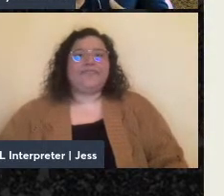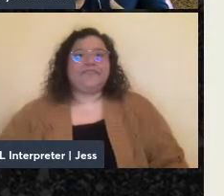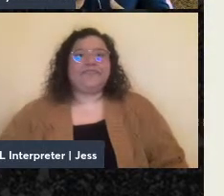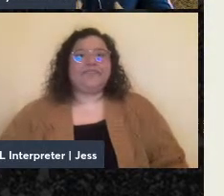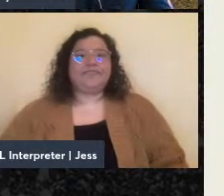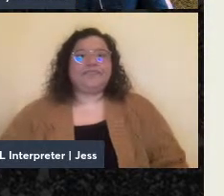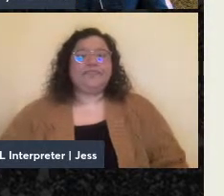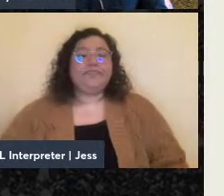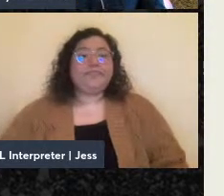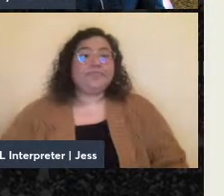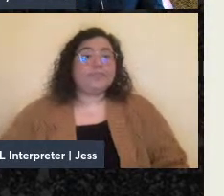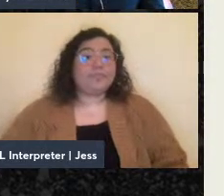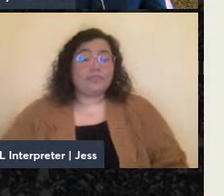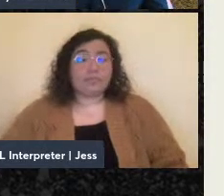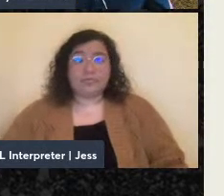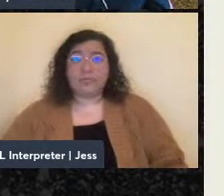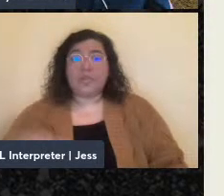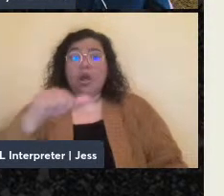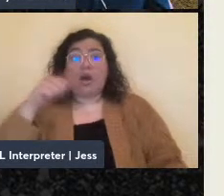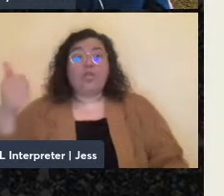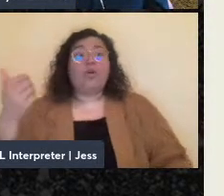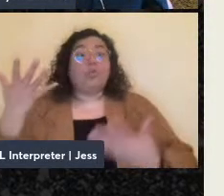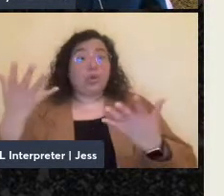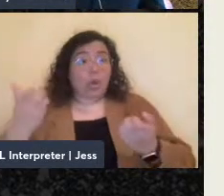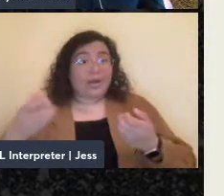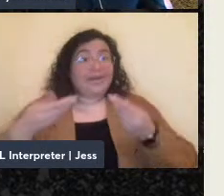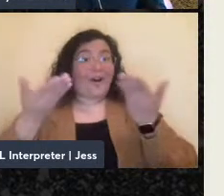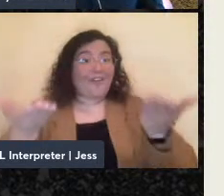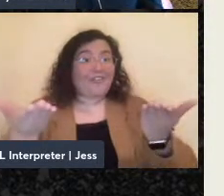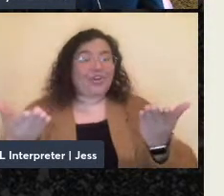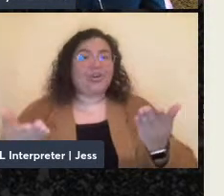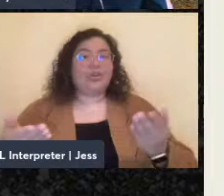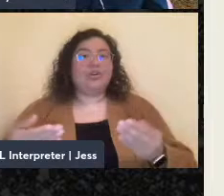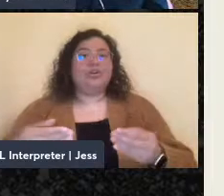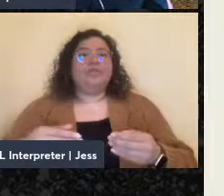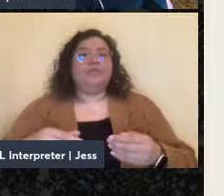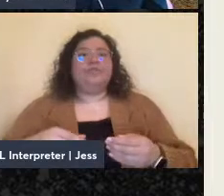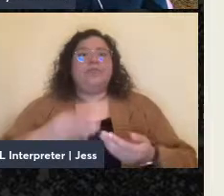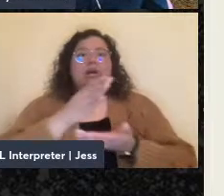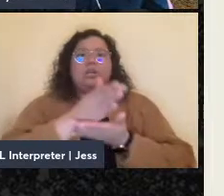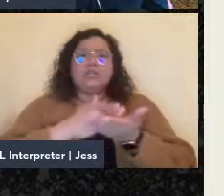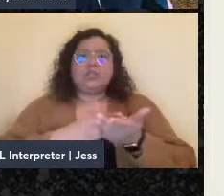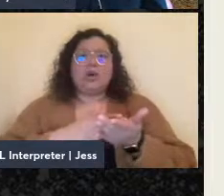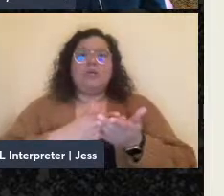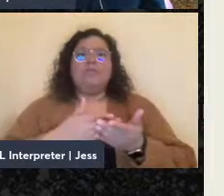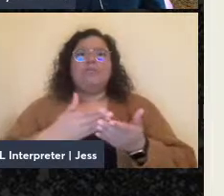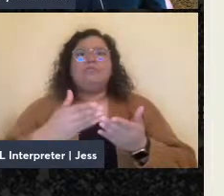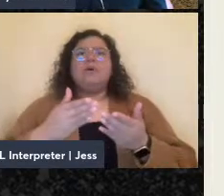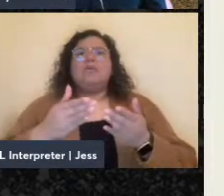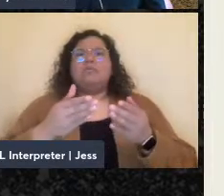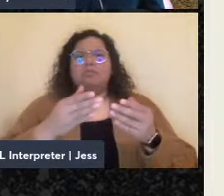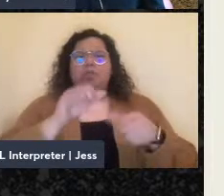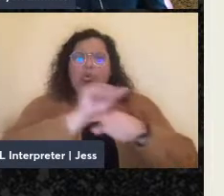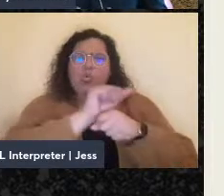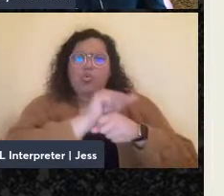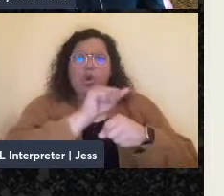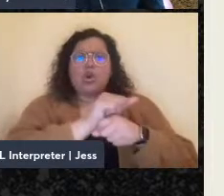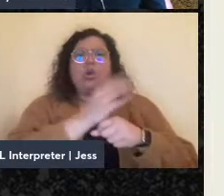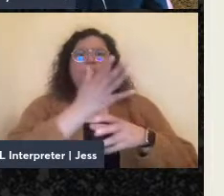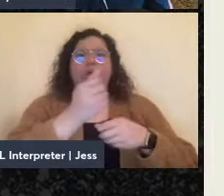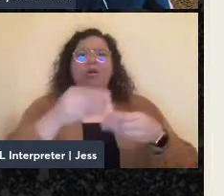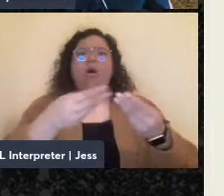So another thing that we wanted to make available was translations of some of this multilingual work. So there's also an online